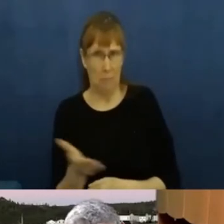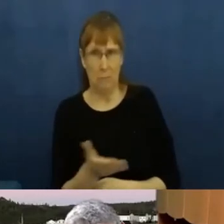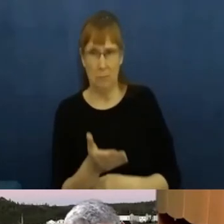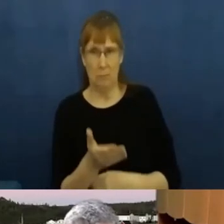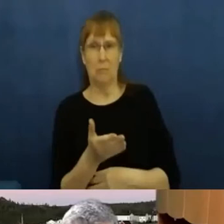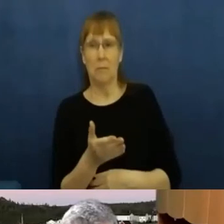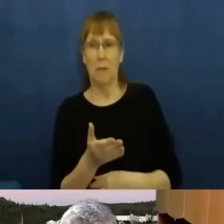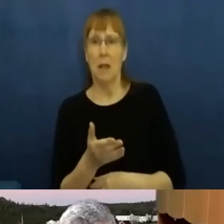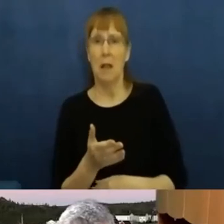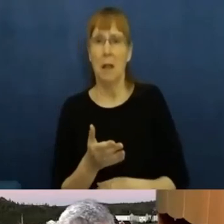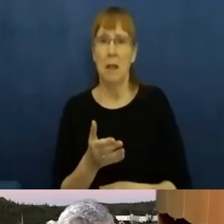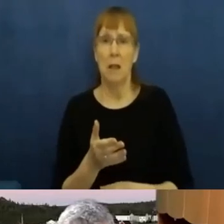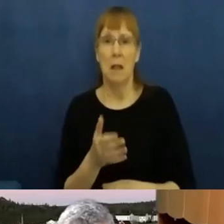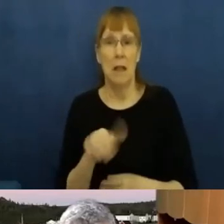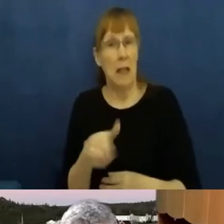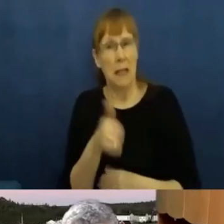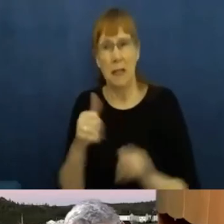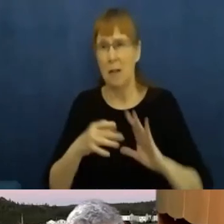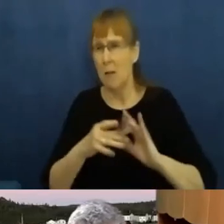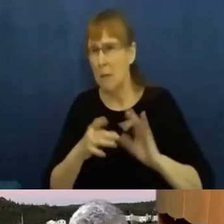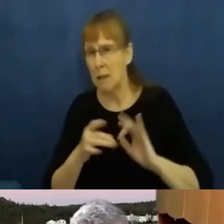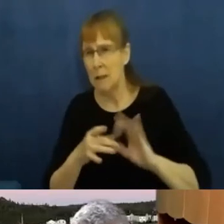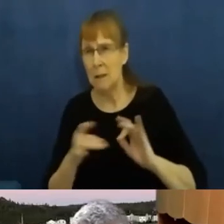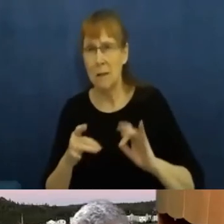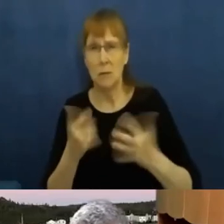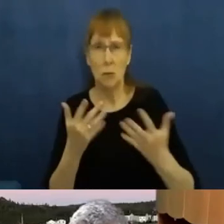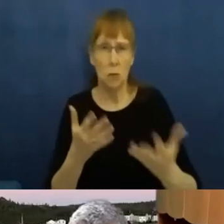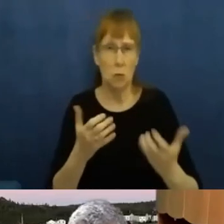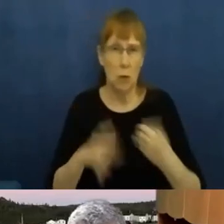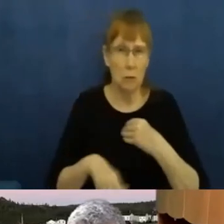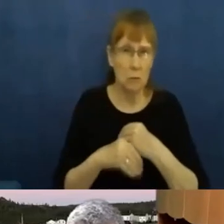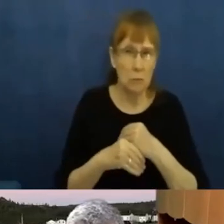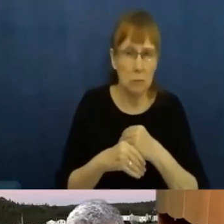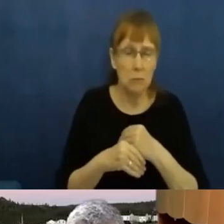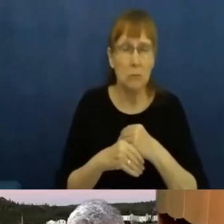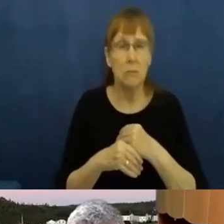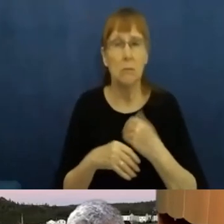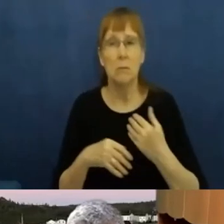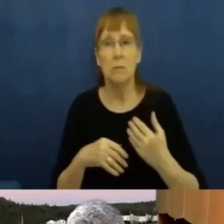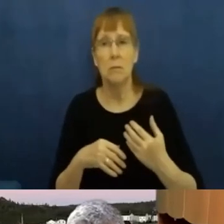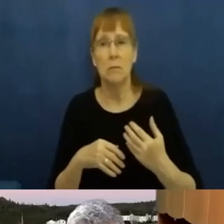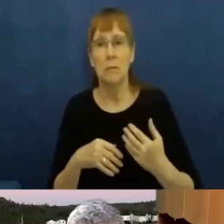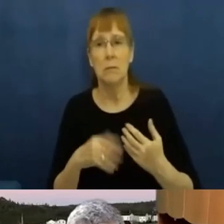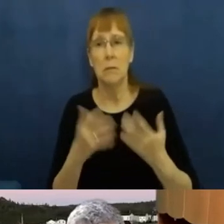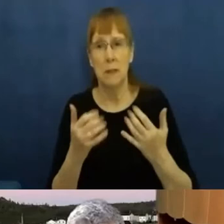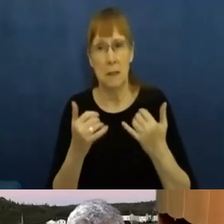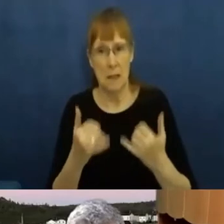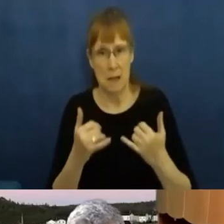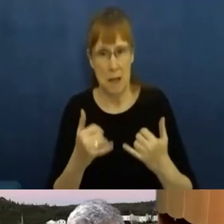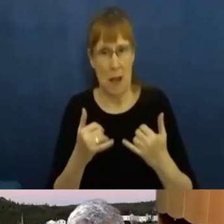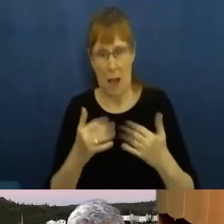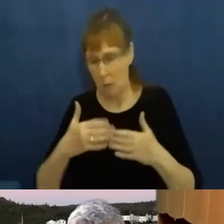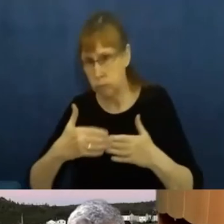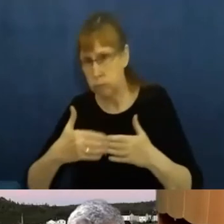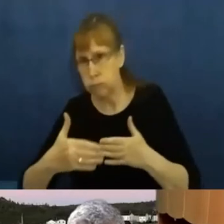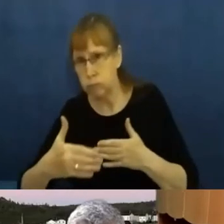if you had any comments you wanted to make on what you see, you know, as we're emerging from this or potentially when we're talking